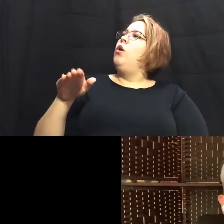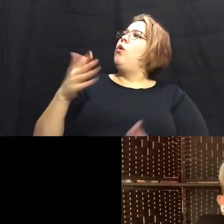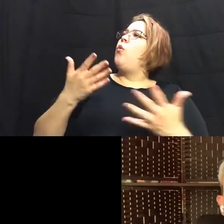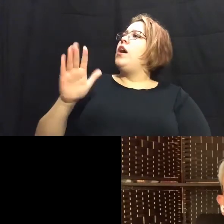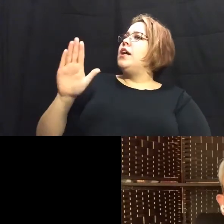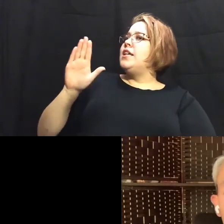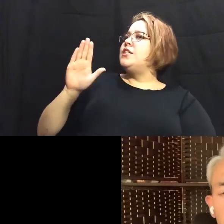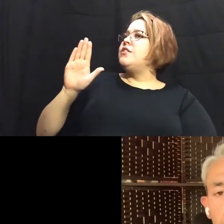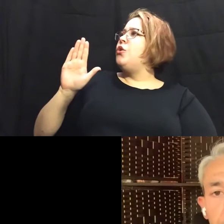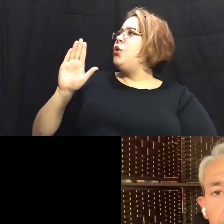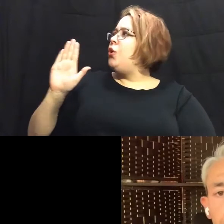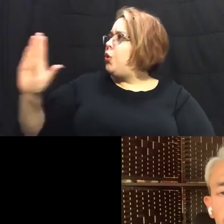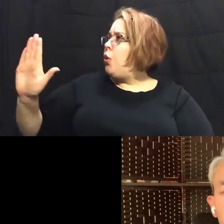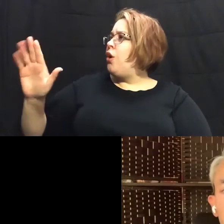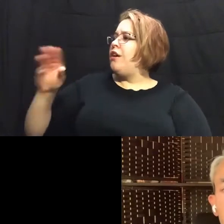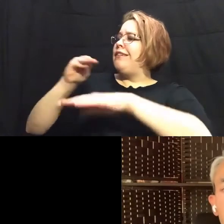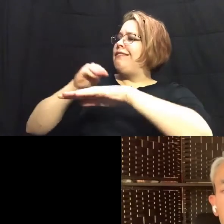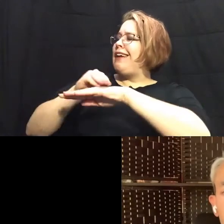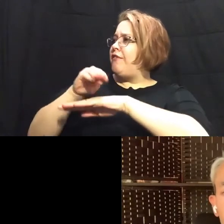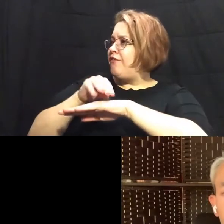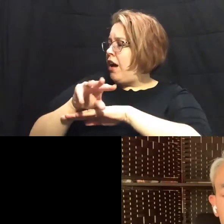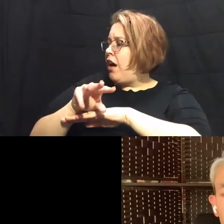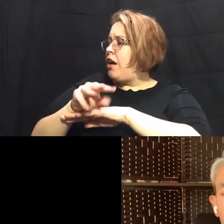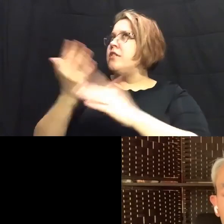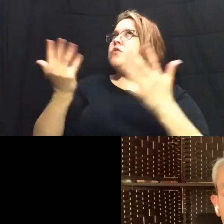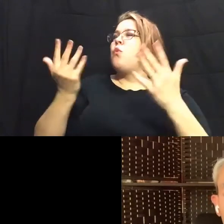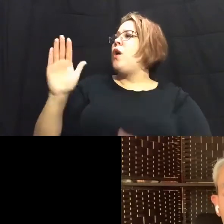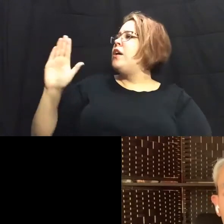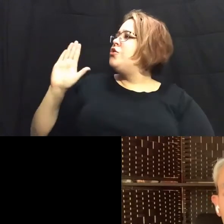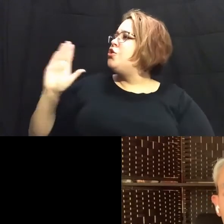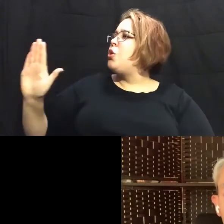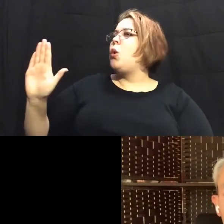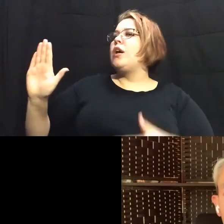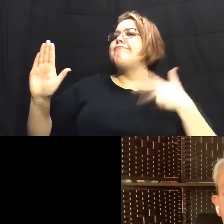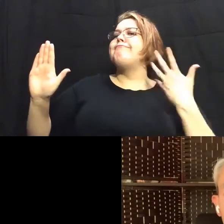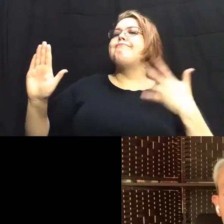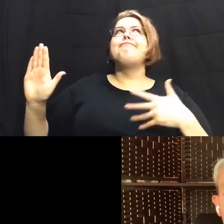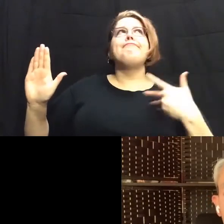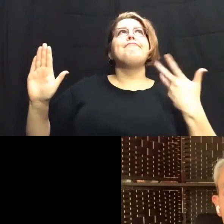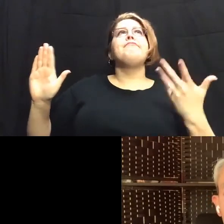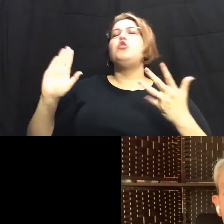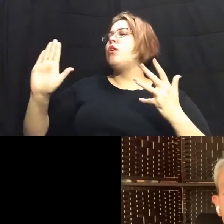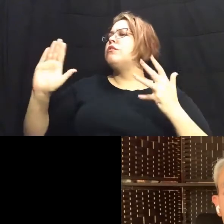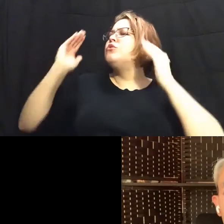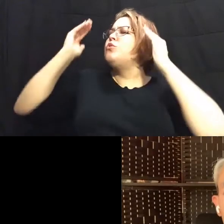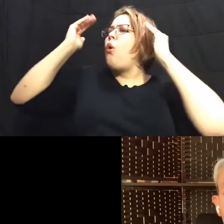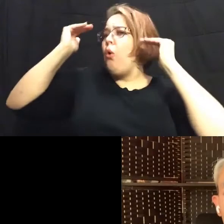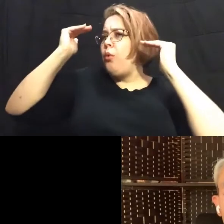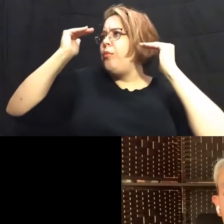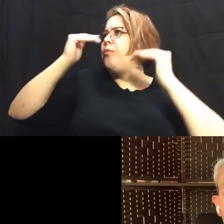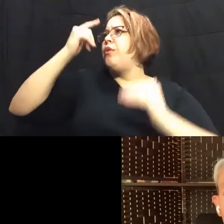what is your advice what is your um your your hope for san